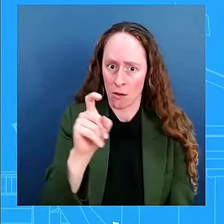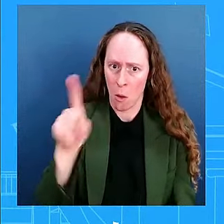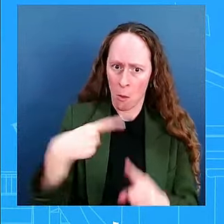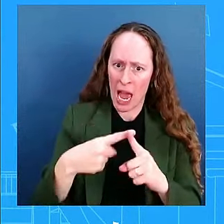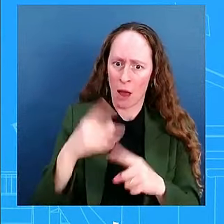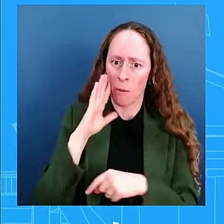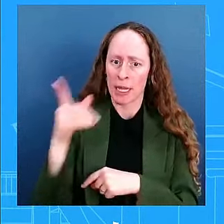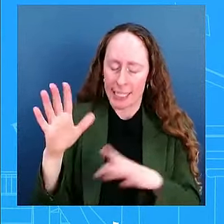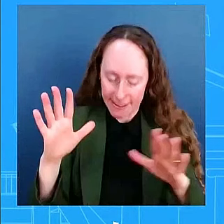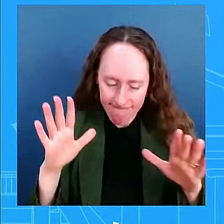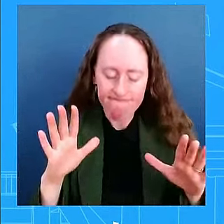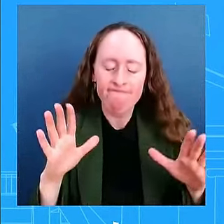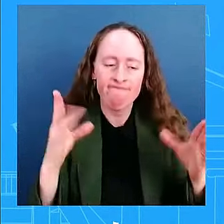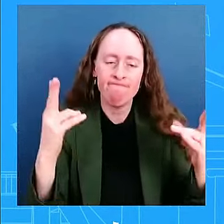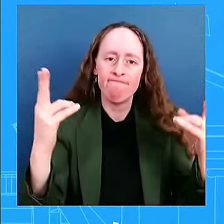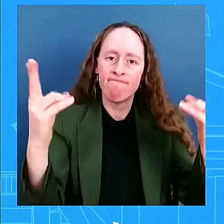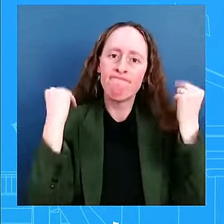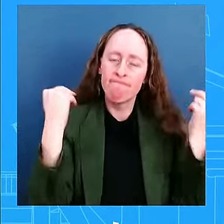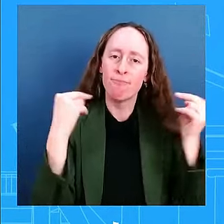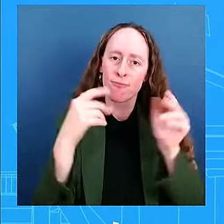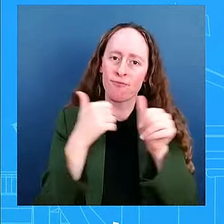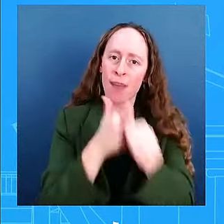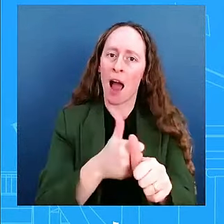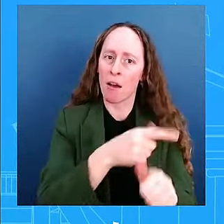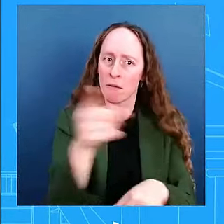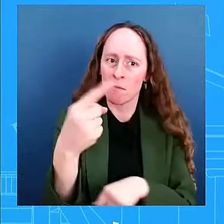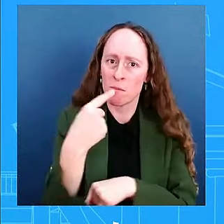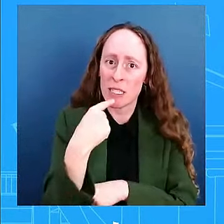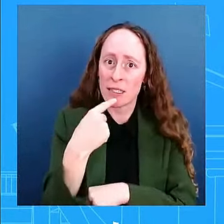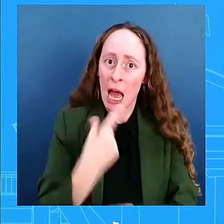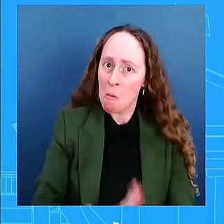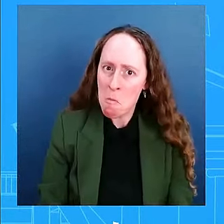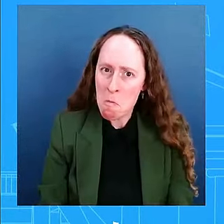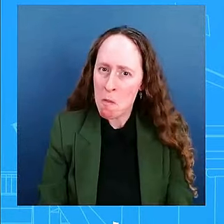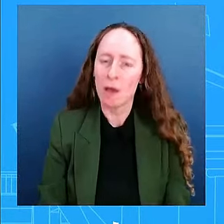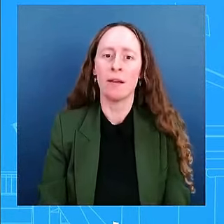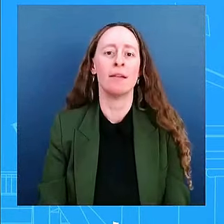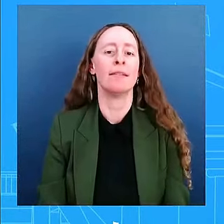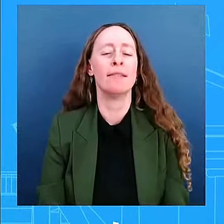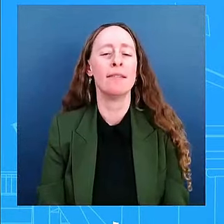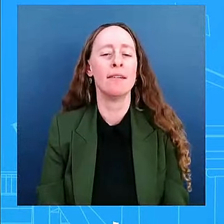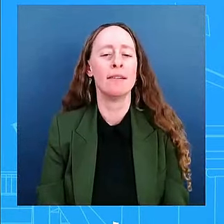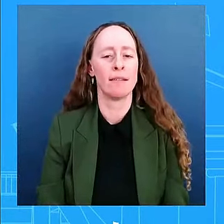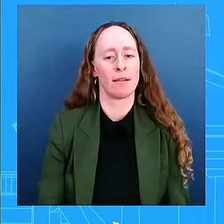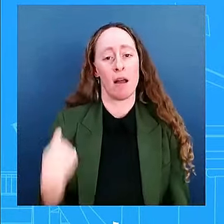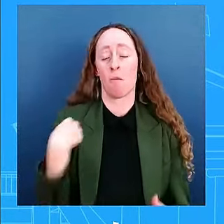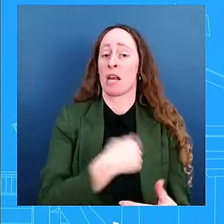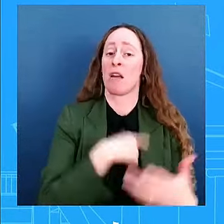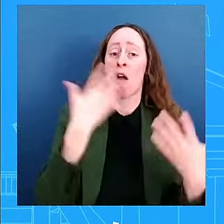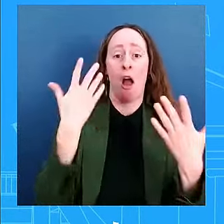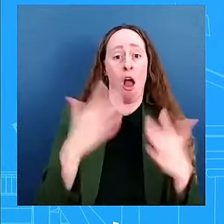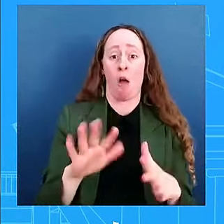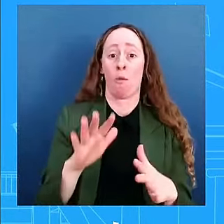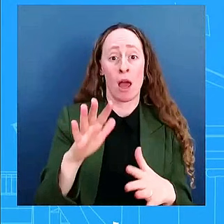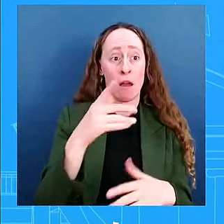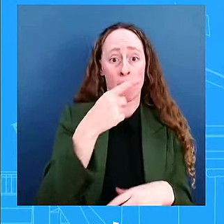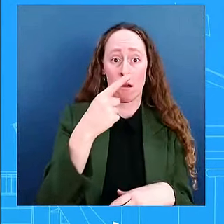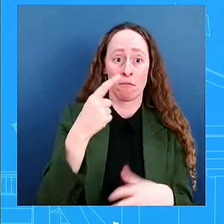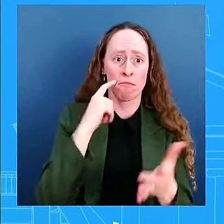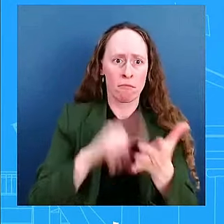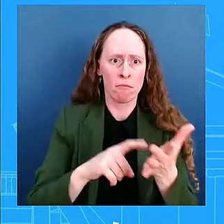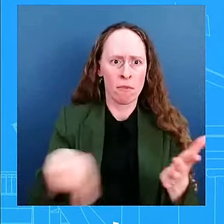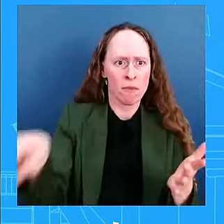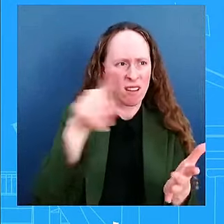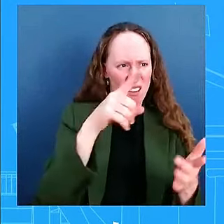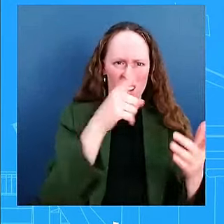told Israel directly that we oppose any Israeli's campaign, uh, to certainly, uh, of near daily strikes in densely populated area in